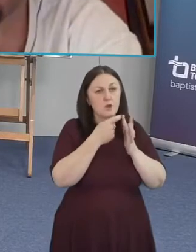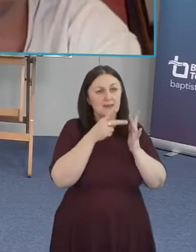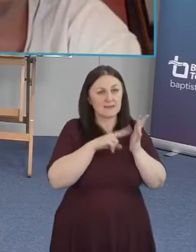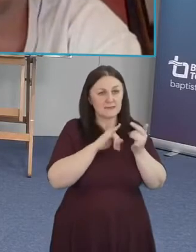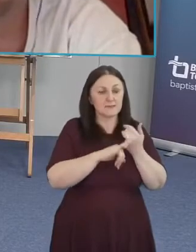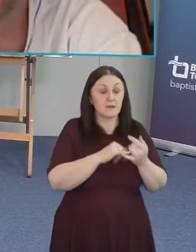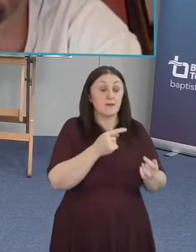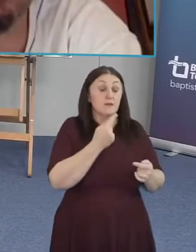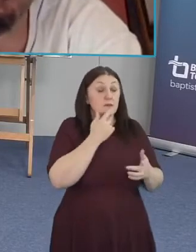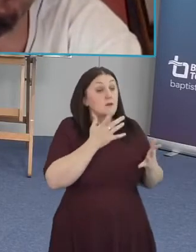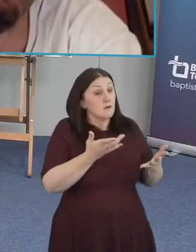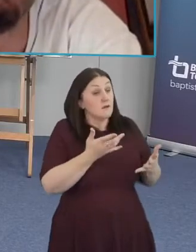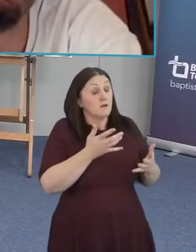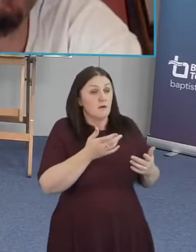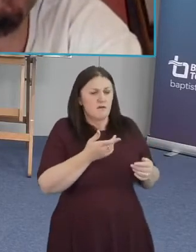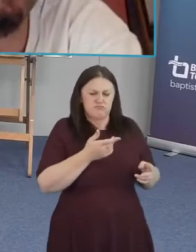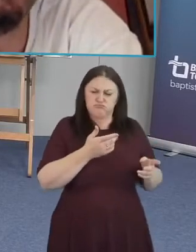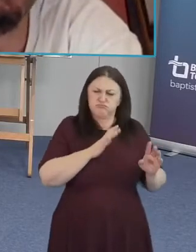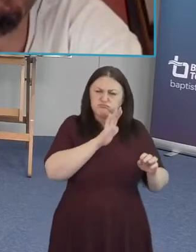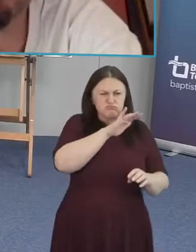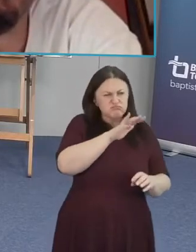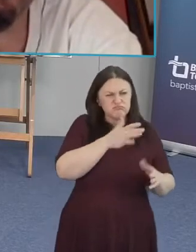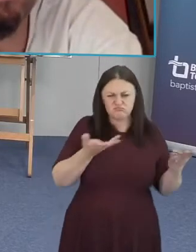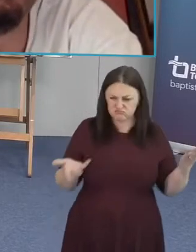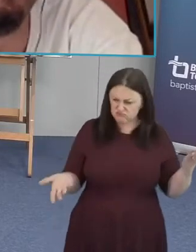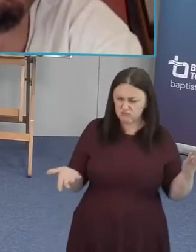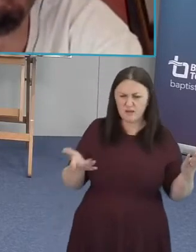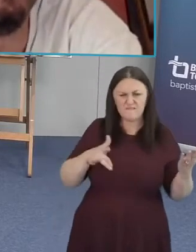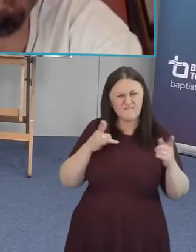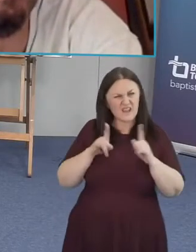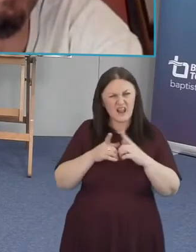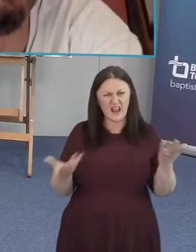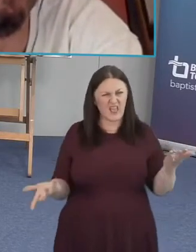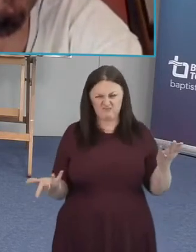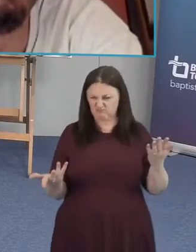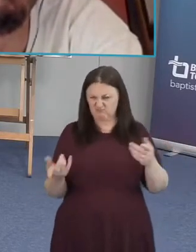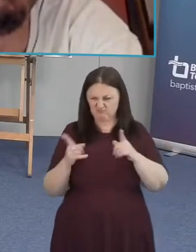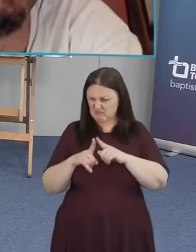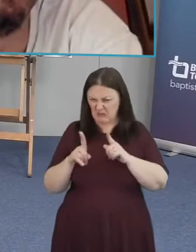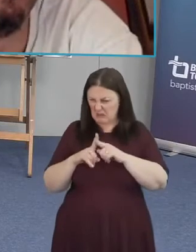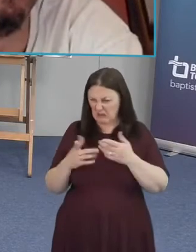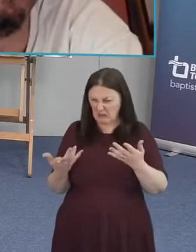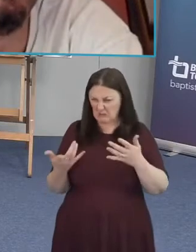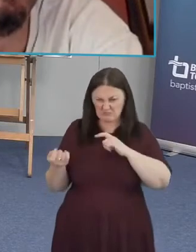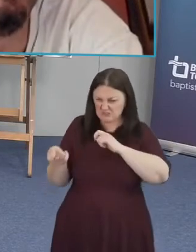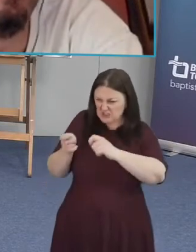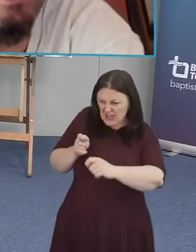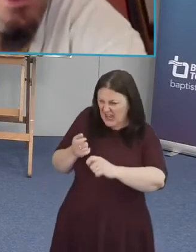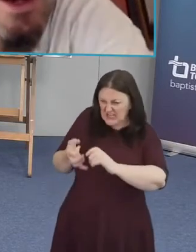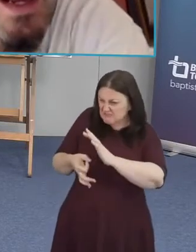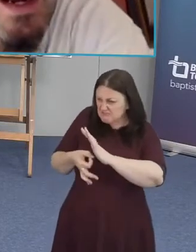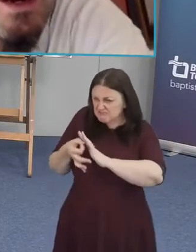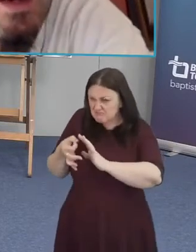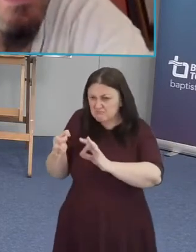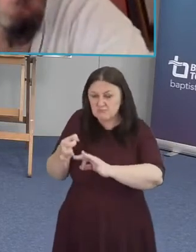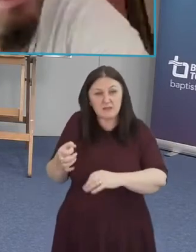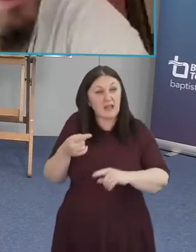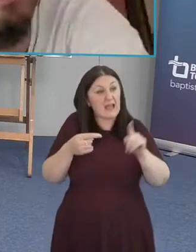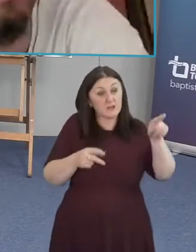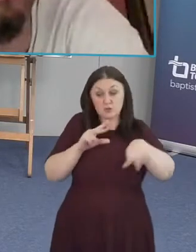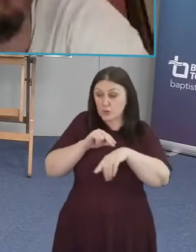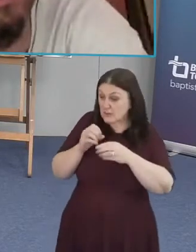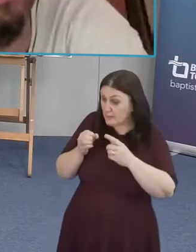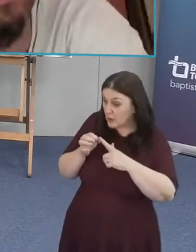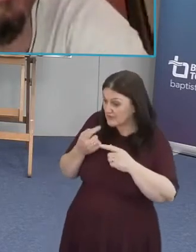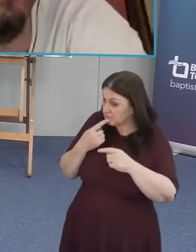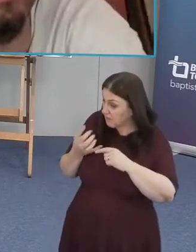it really feels like um things aren't changing as quick as i would like them to and and dr perkins said how long you been here i said